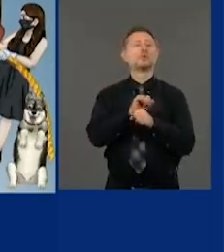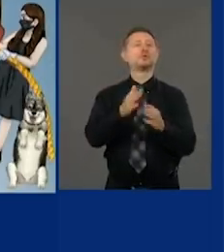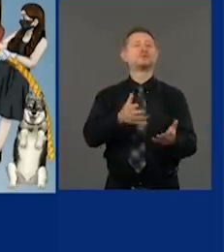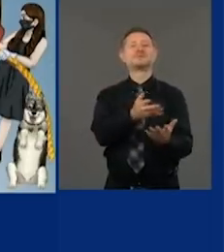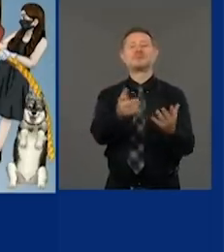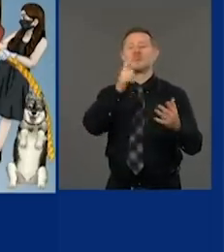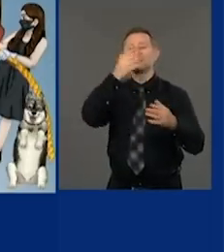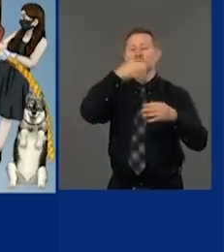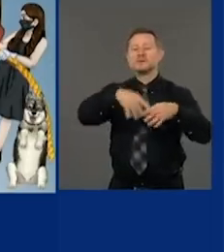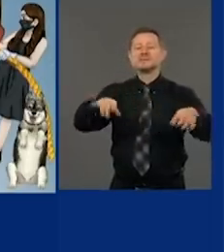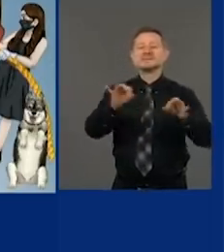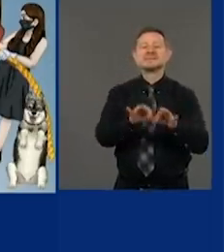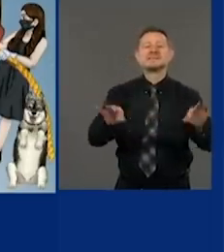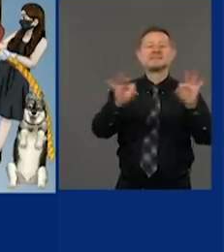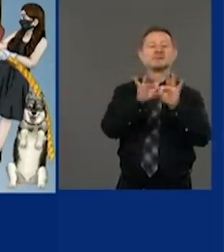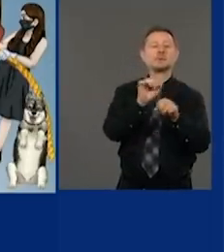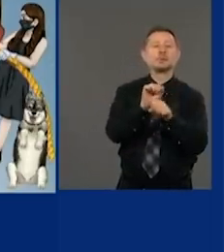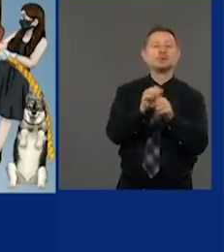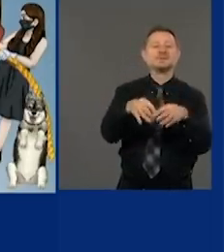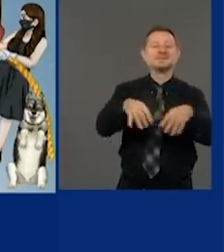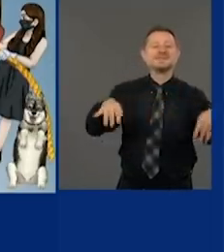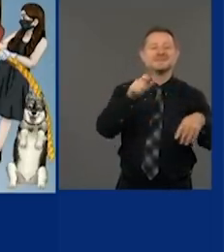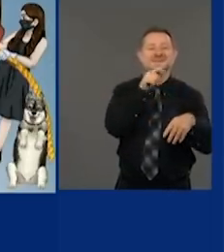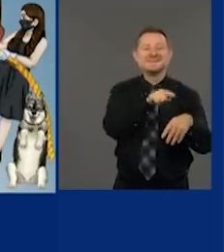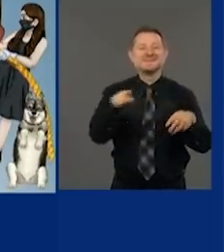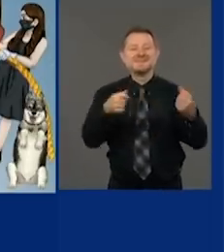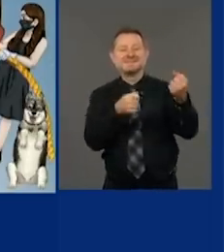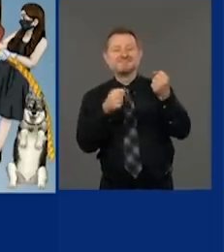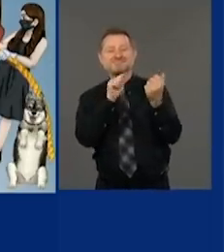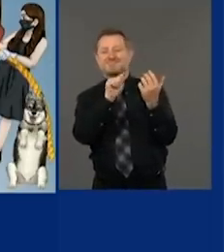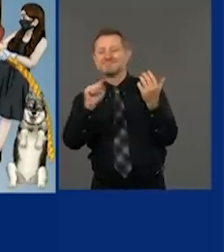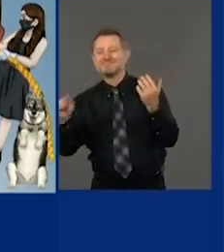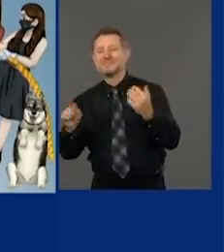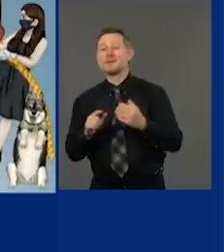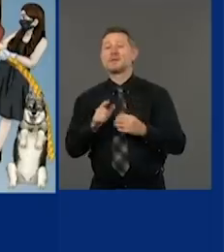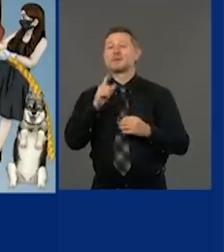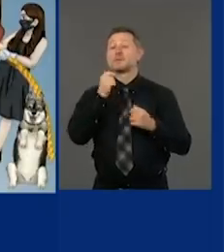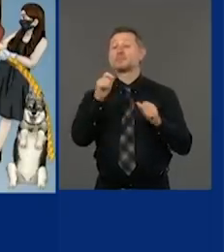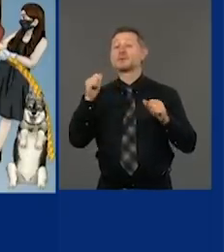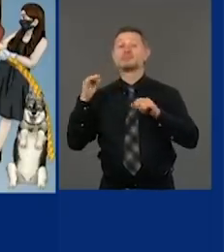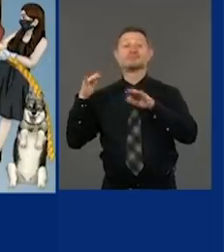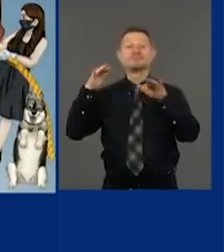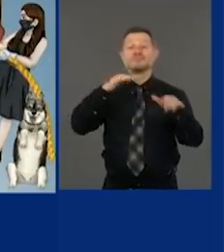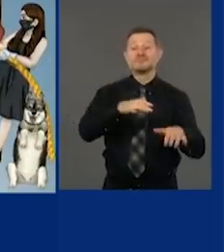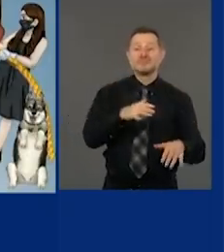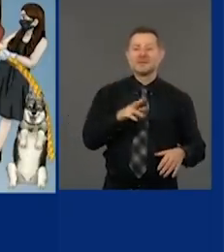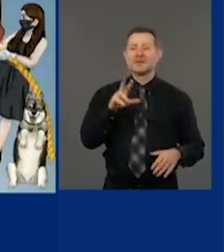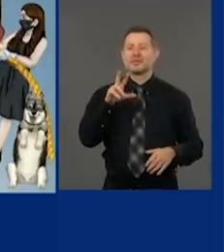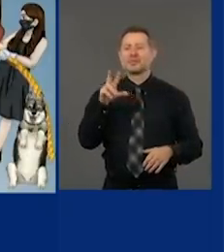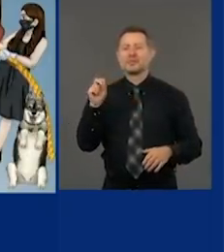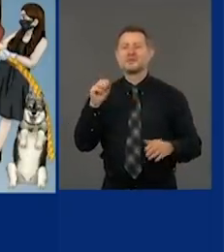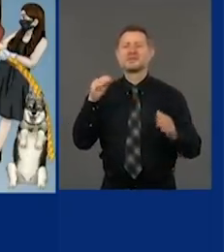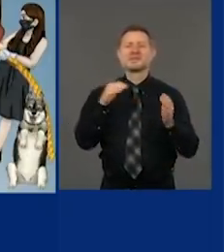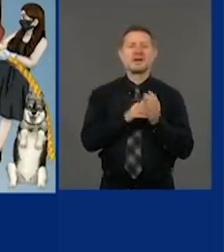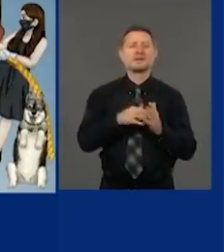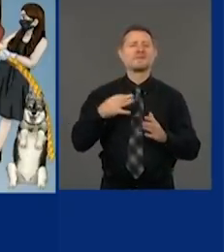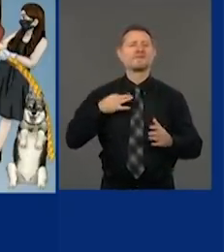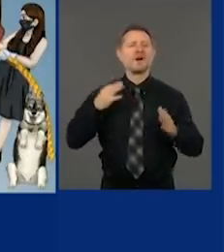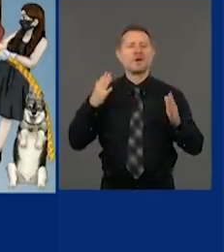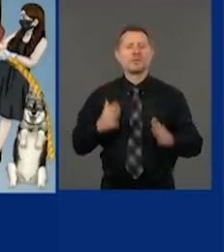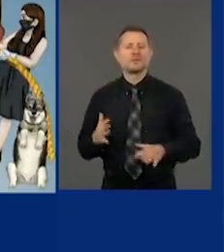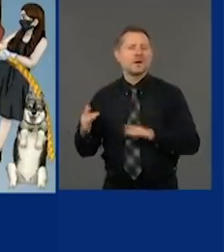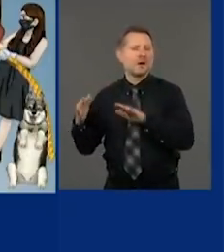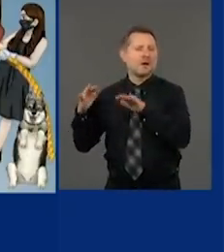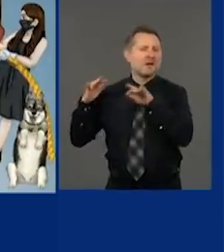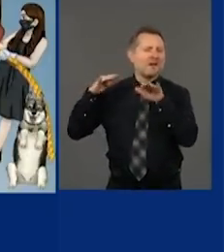the essential workers, out-of-state volunteers. 30,000 people from out-of-state